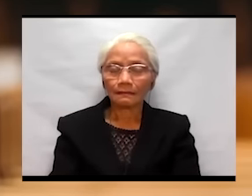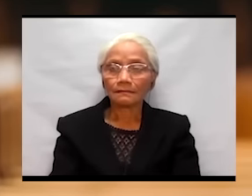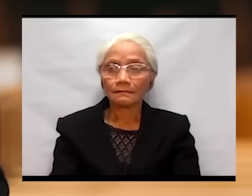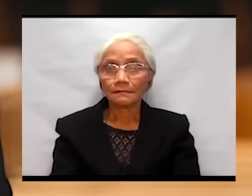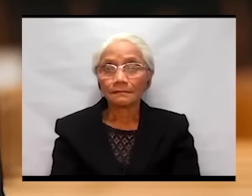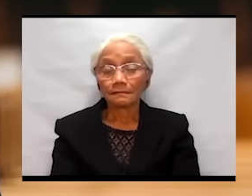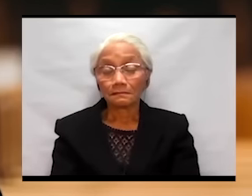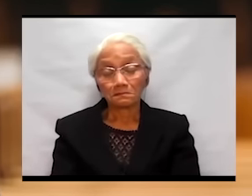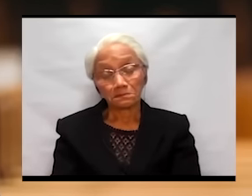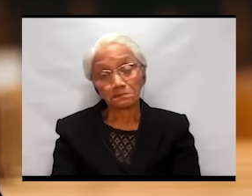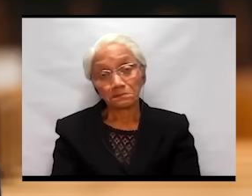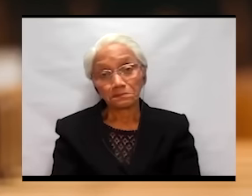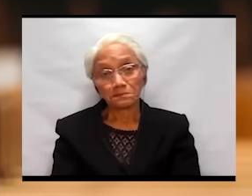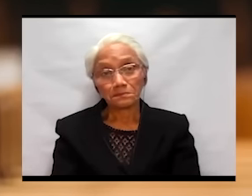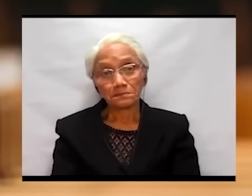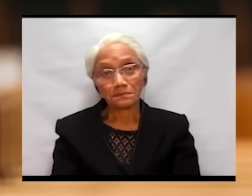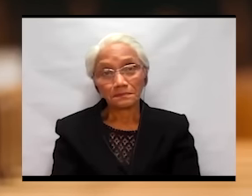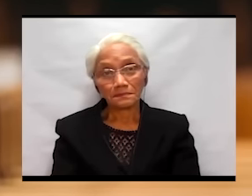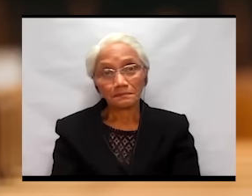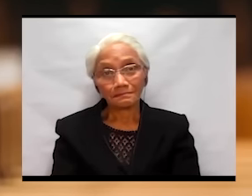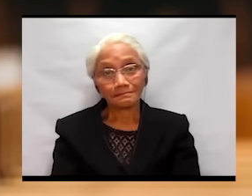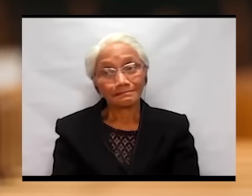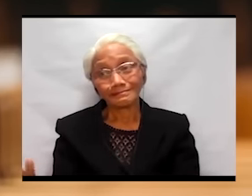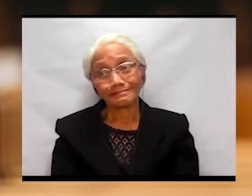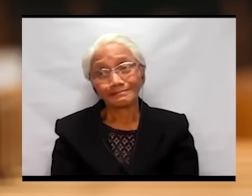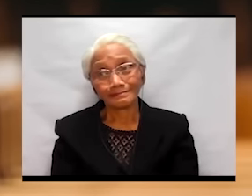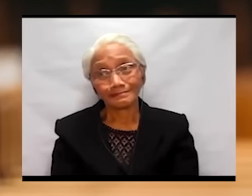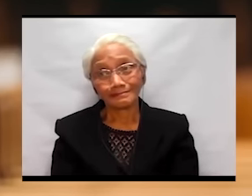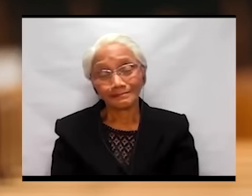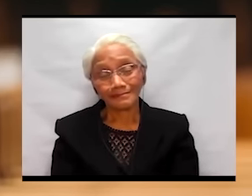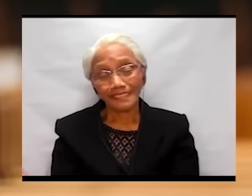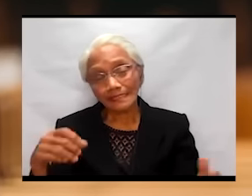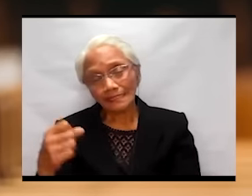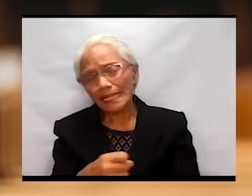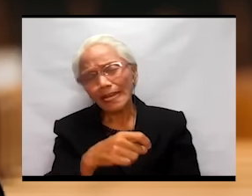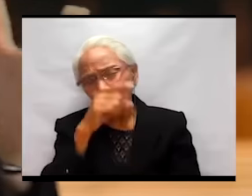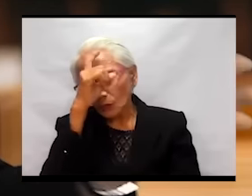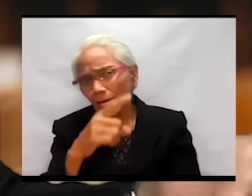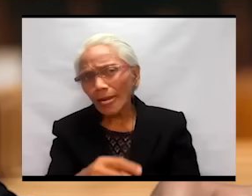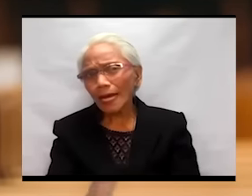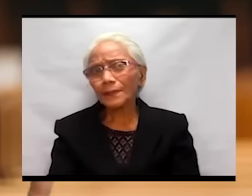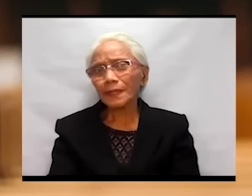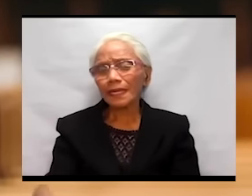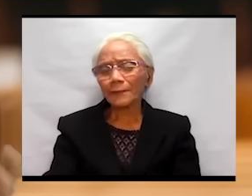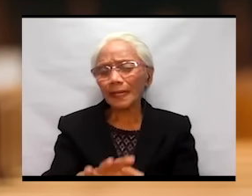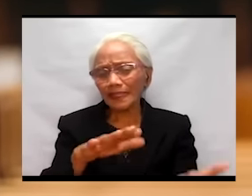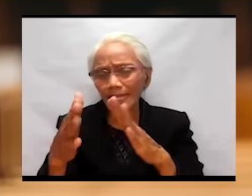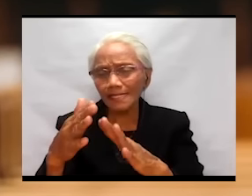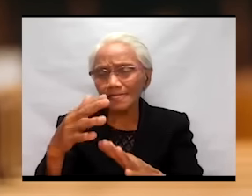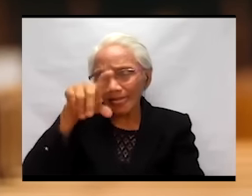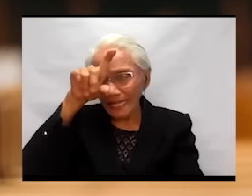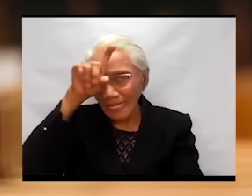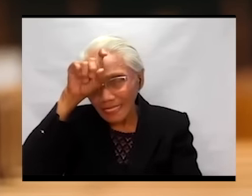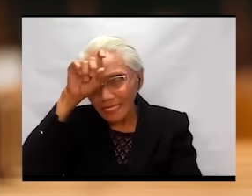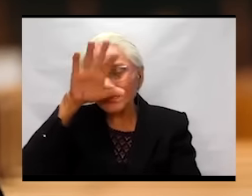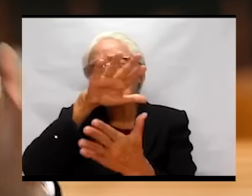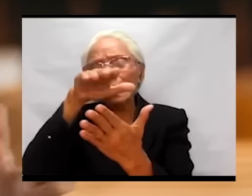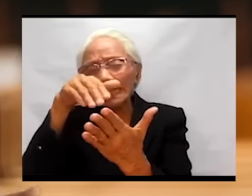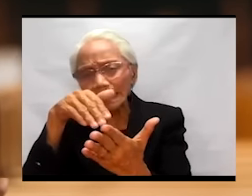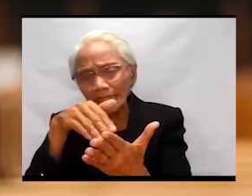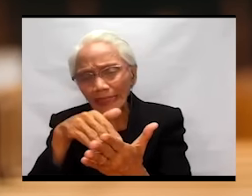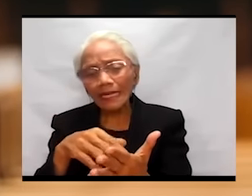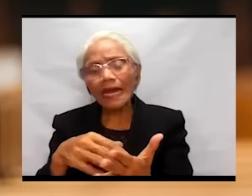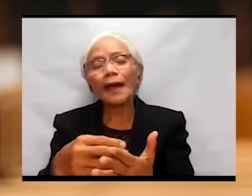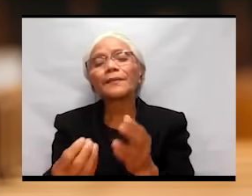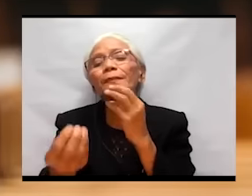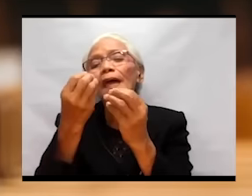Sana, doon na lang kami namatay sa Egypt. Sa gitna ng aming mga pagkain. Hindi bali na kung kami